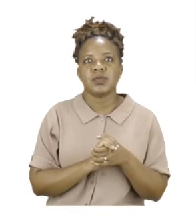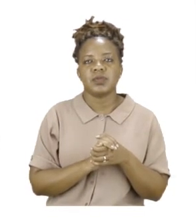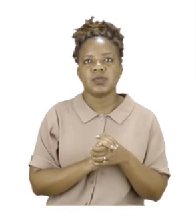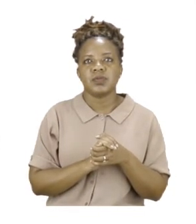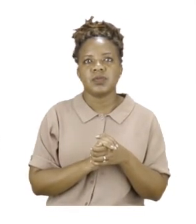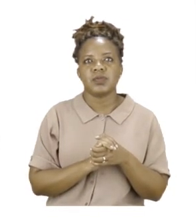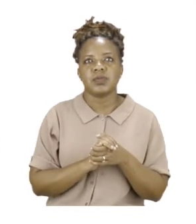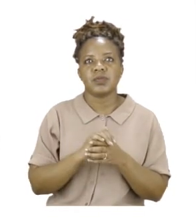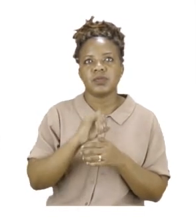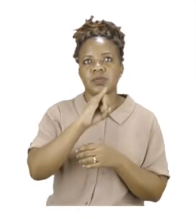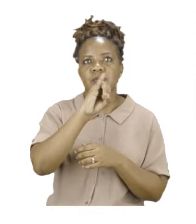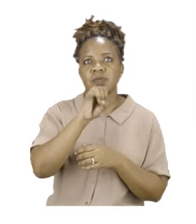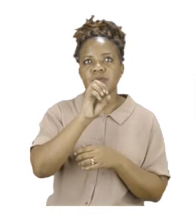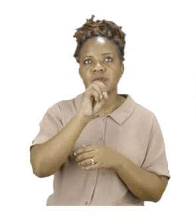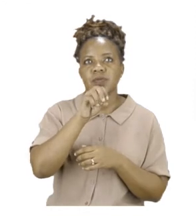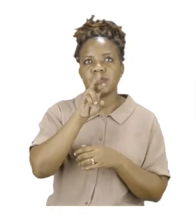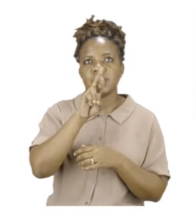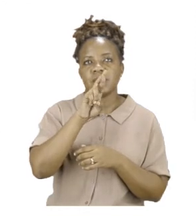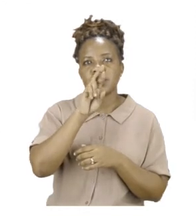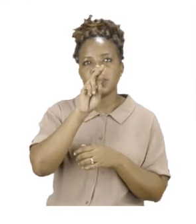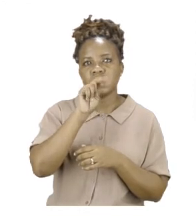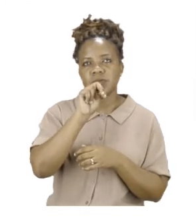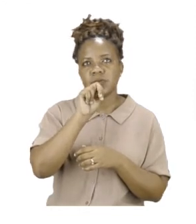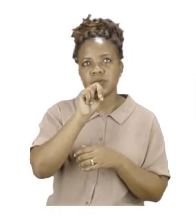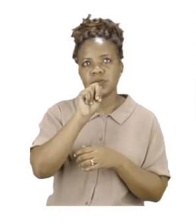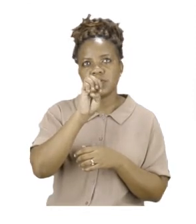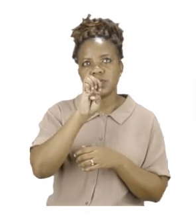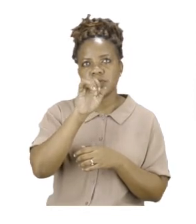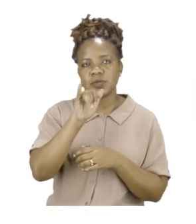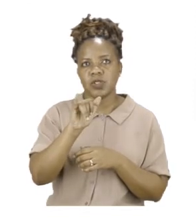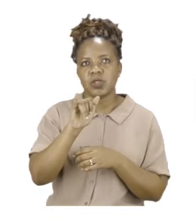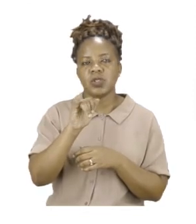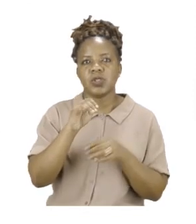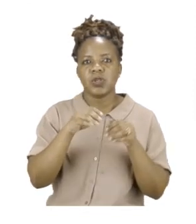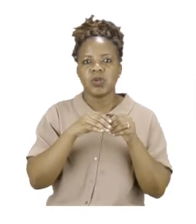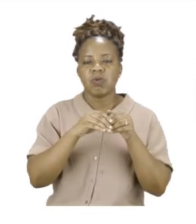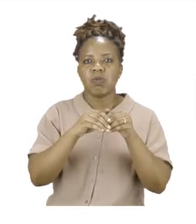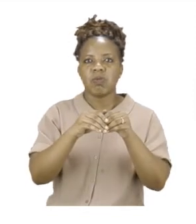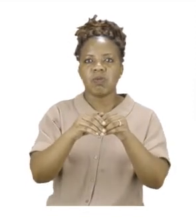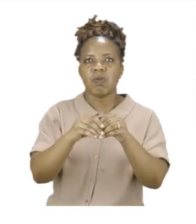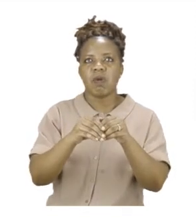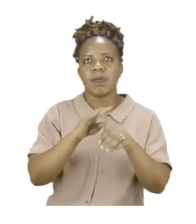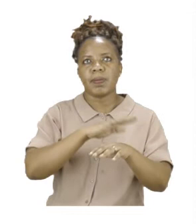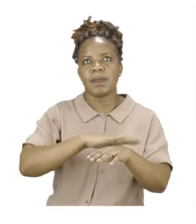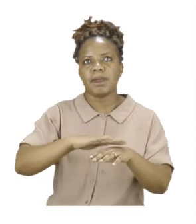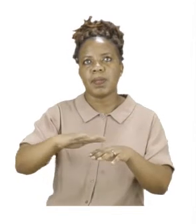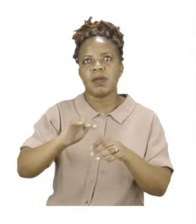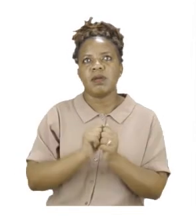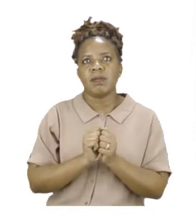We have the words, repeat after me, journey, travel,